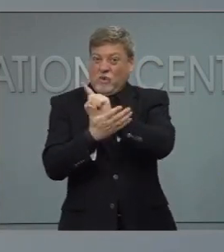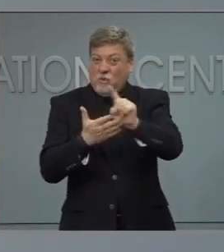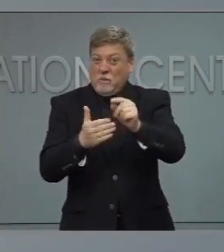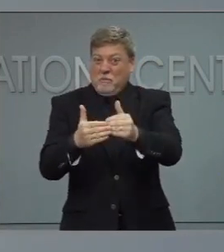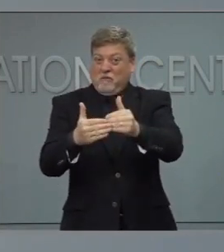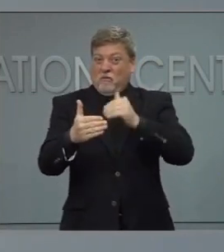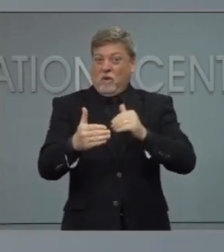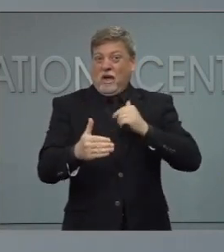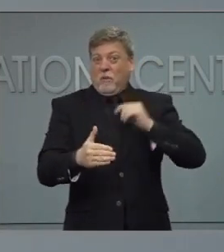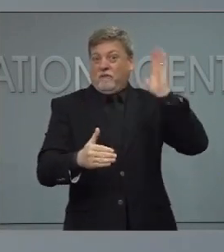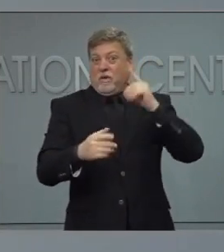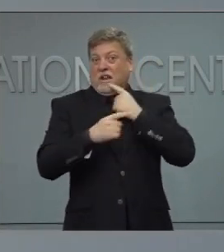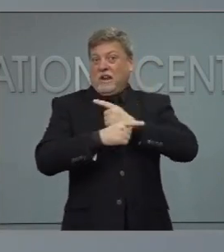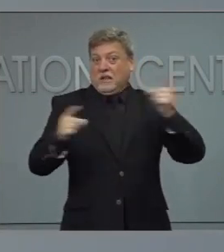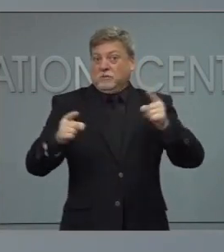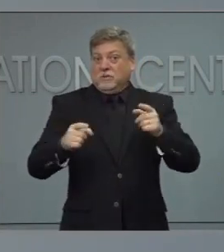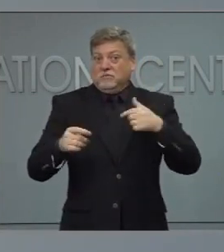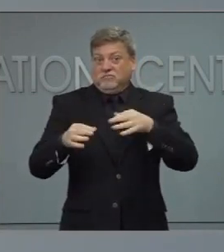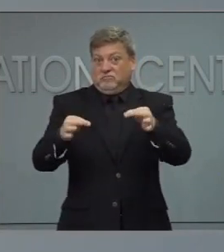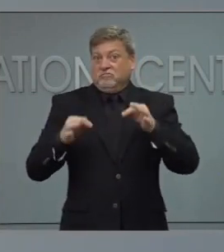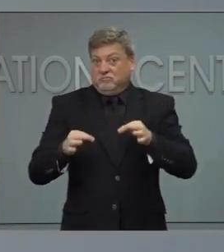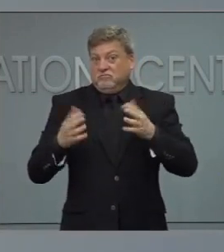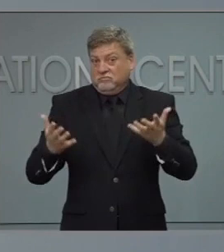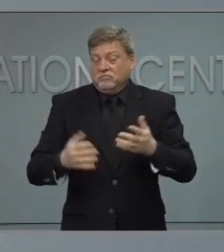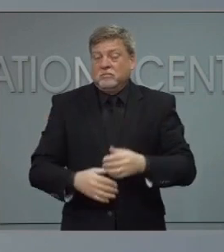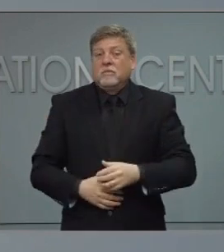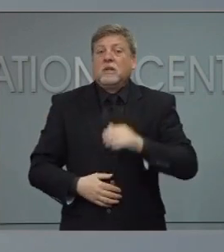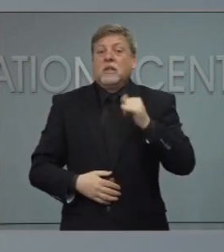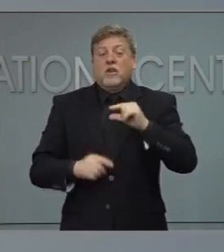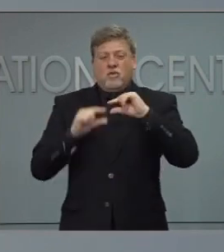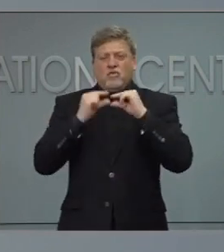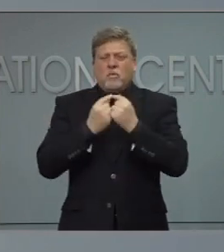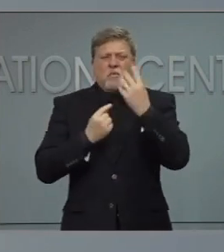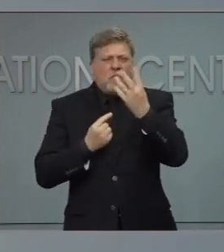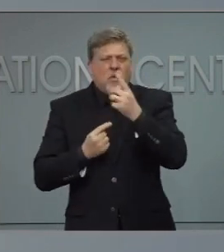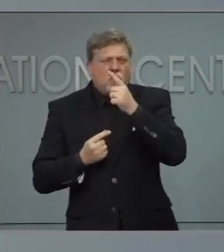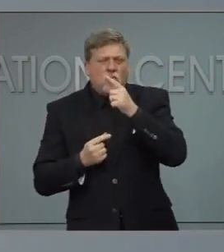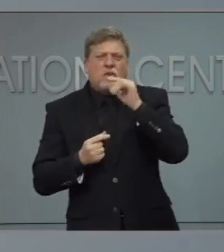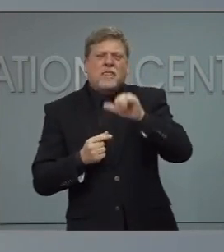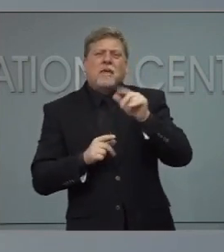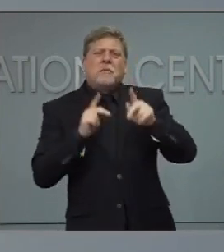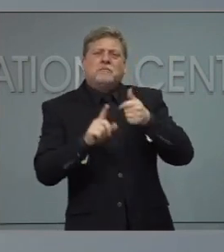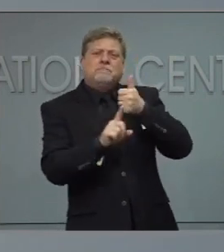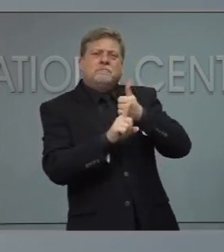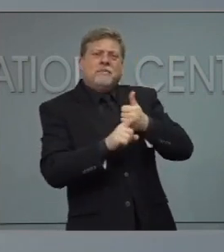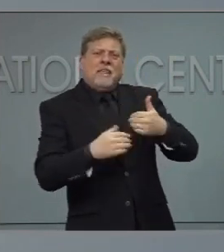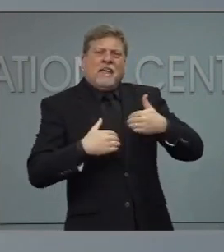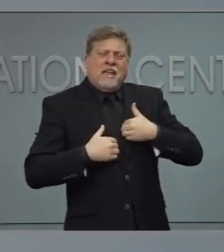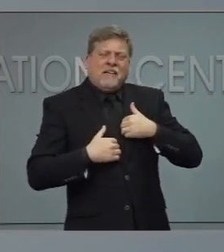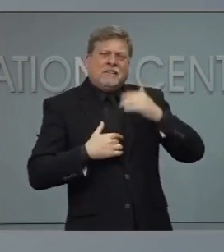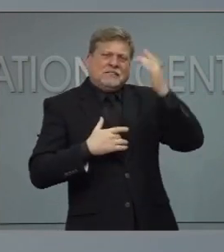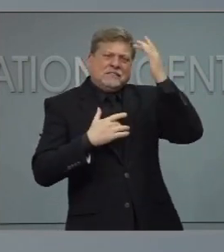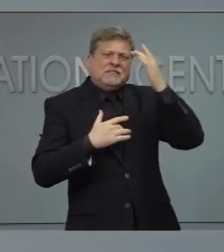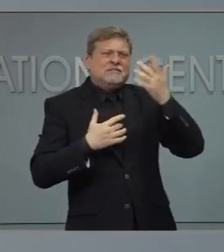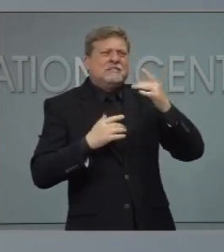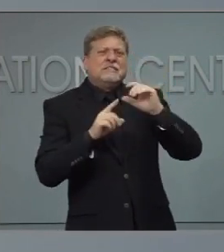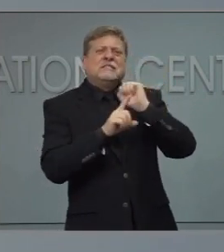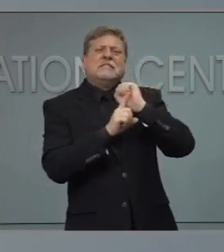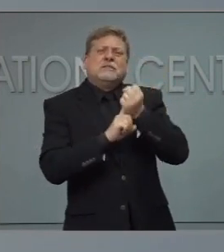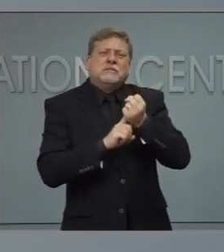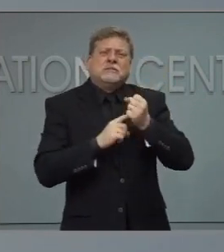four will be open to people with medical conditions that put them at higher risk for severe COVID-19 illness.